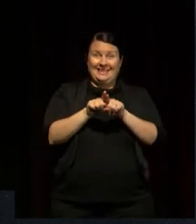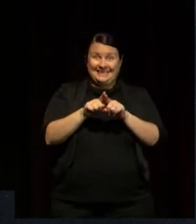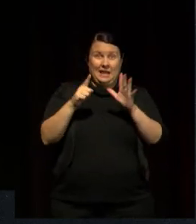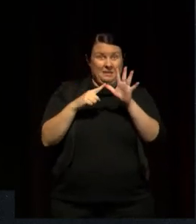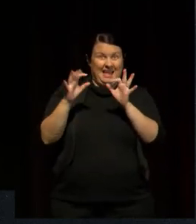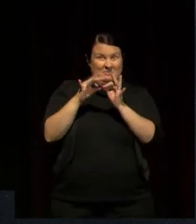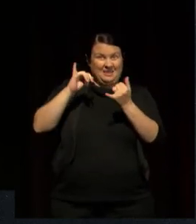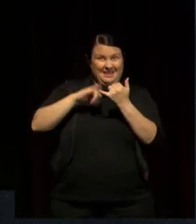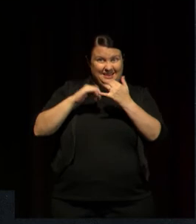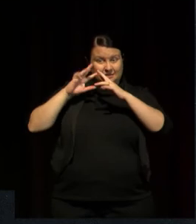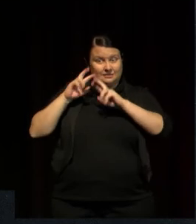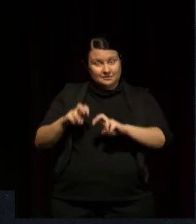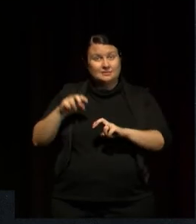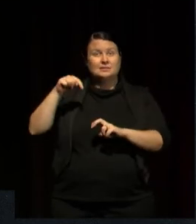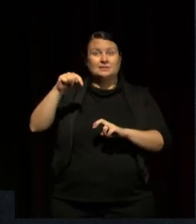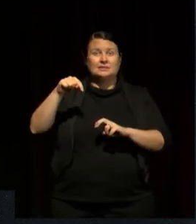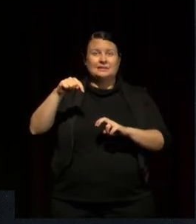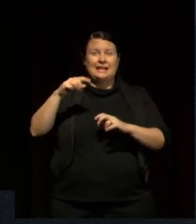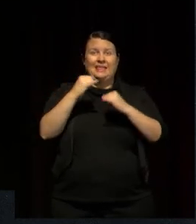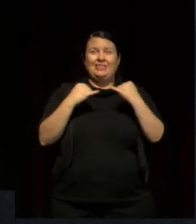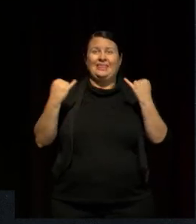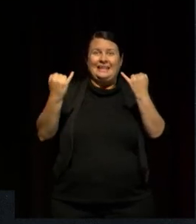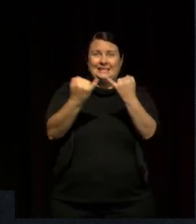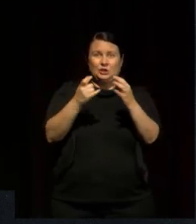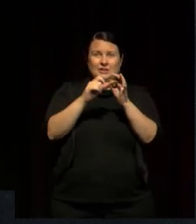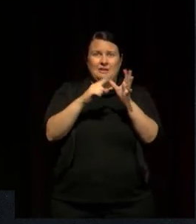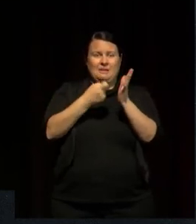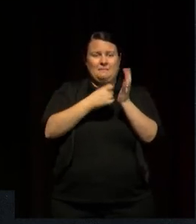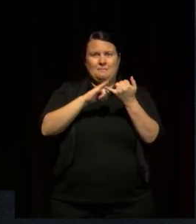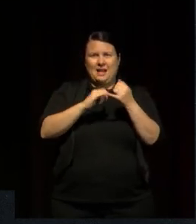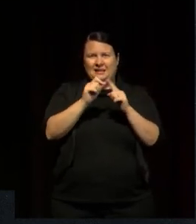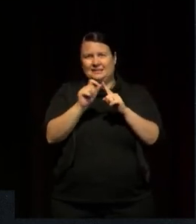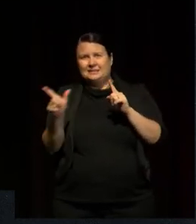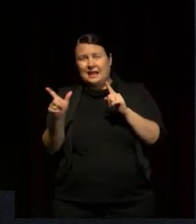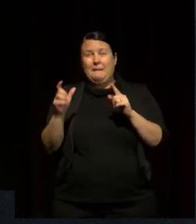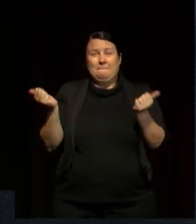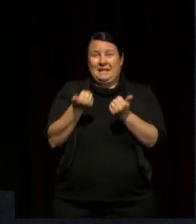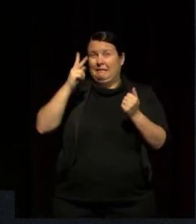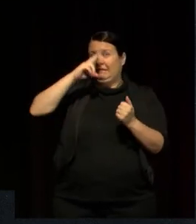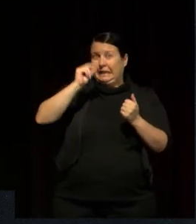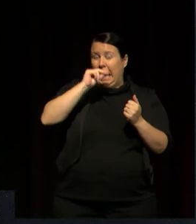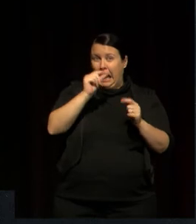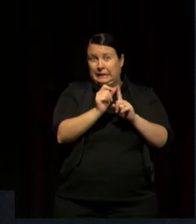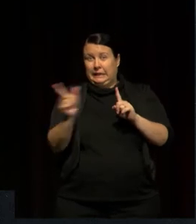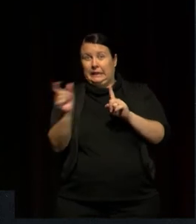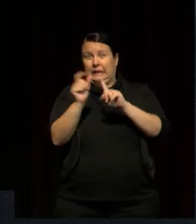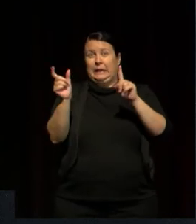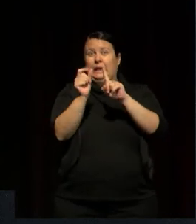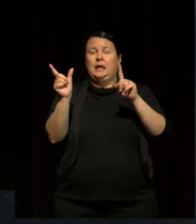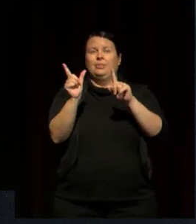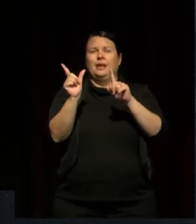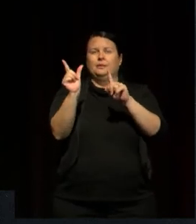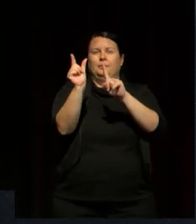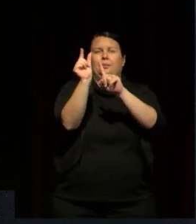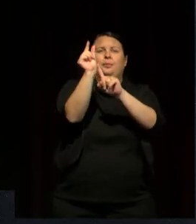the Indigenous bars go out quite wide in the younger age group, and is the exact